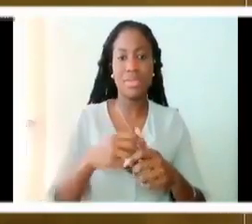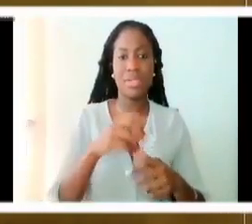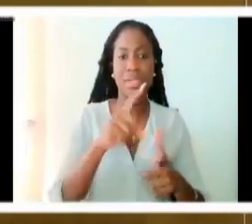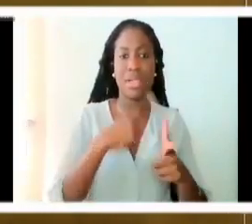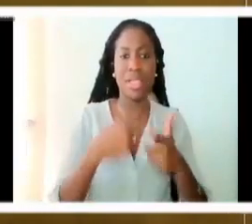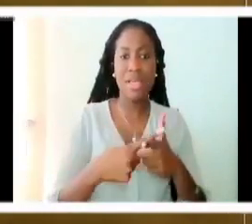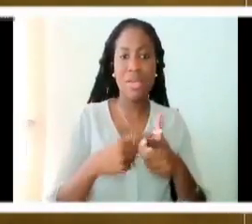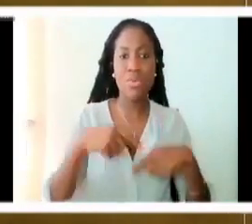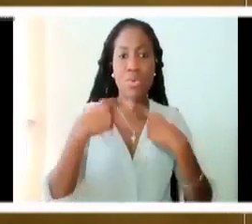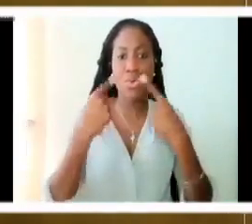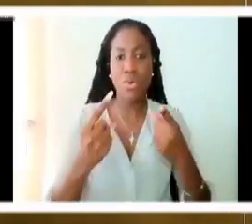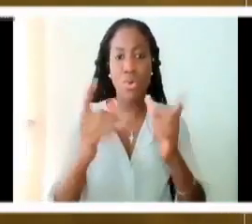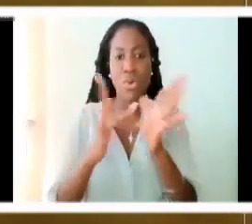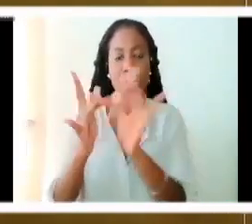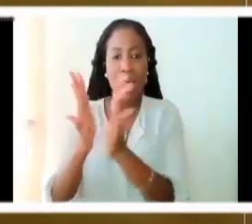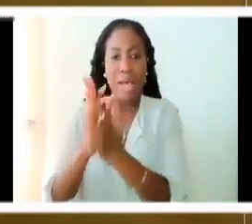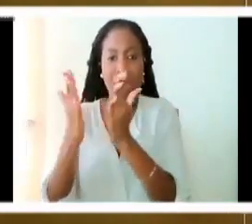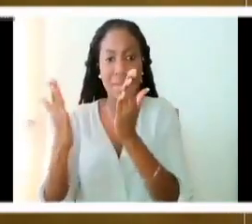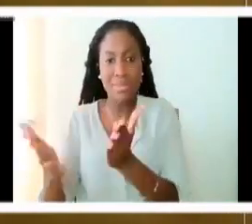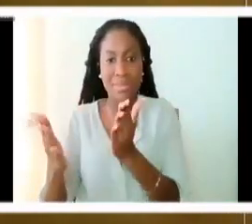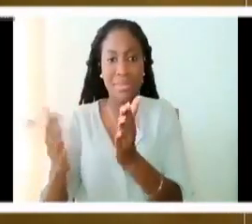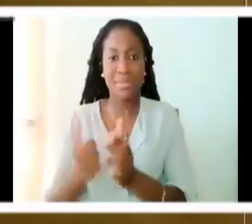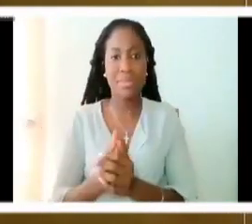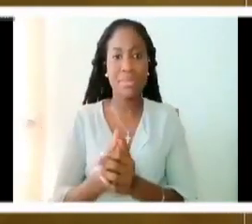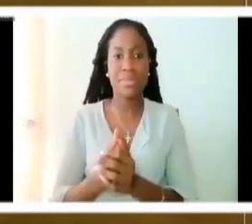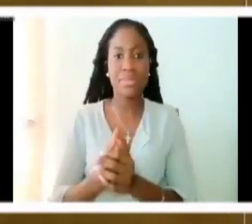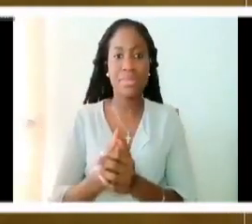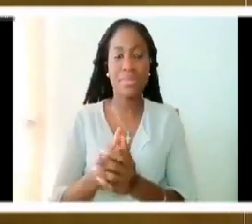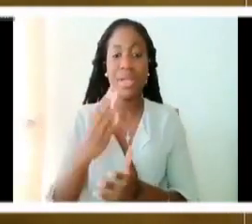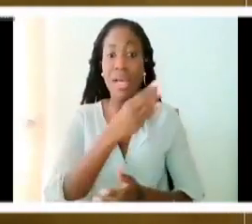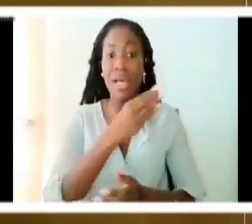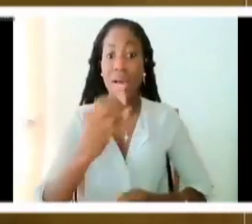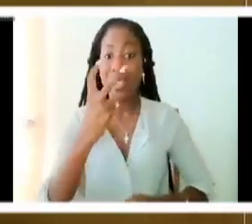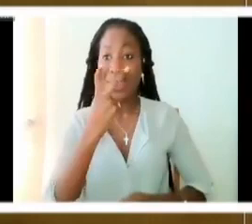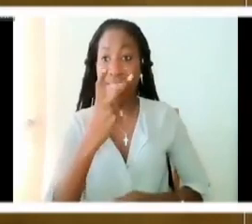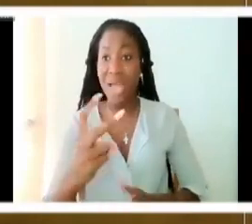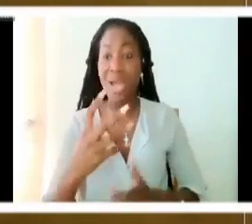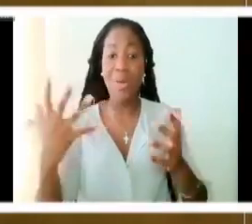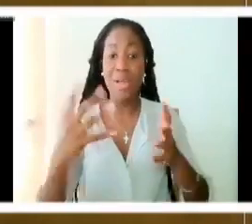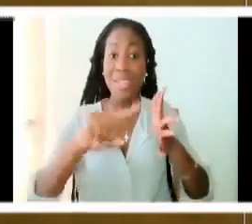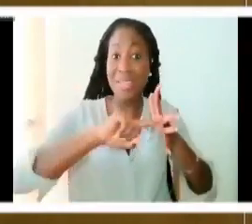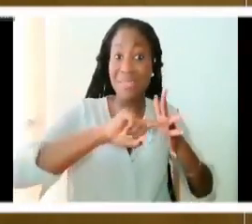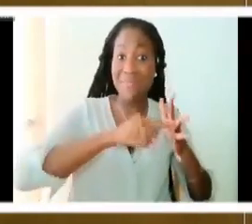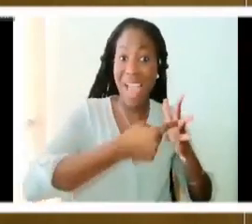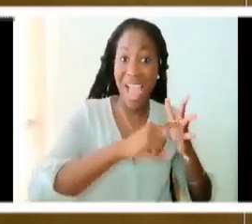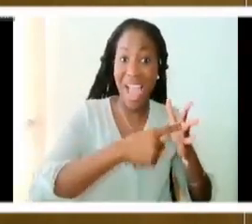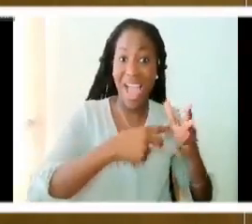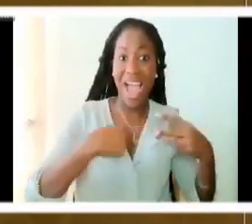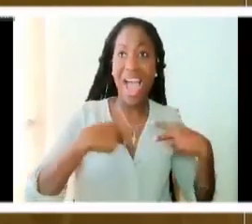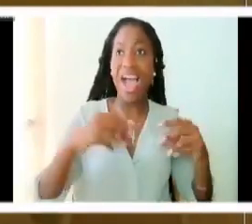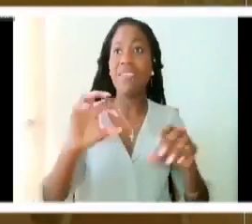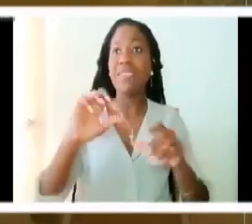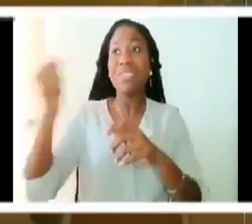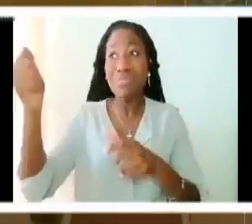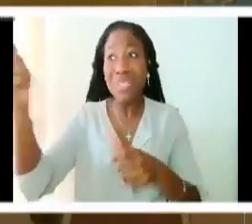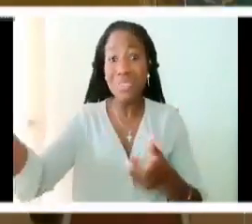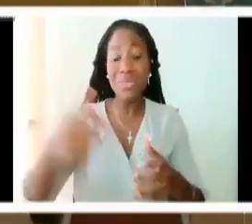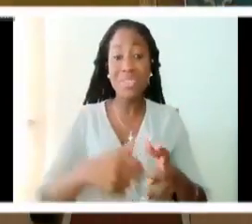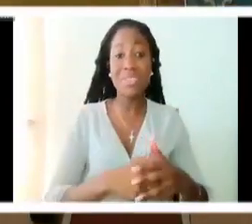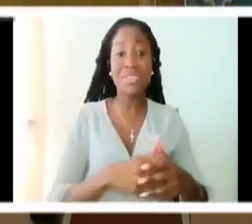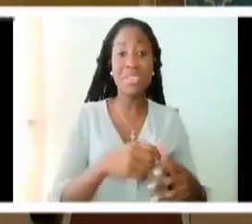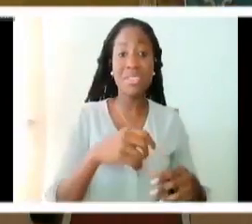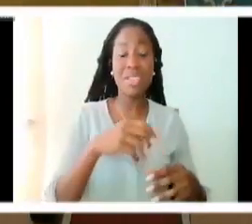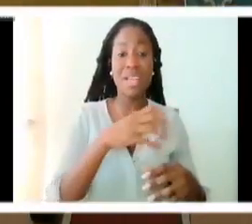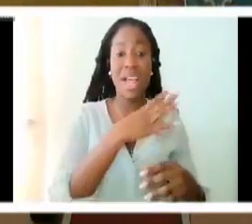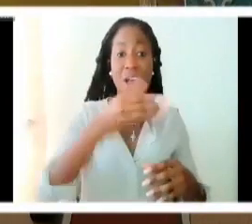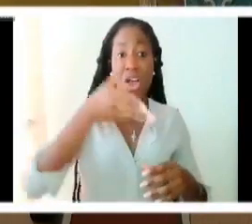story and you see, in the beginning, there was a formless void. And God's Spirit hovered